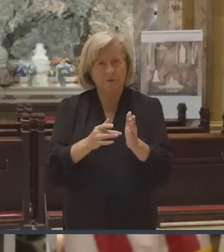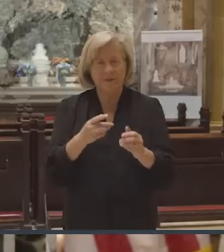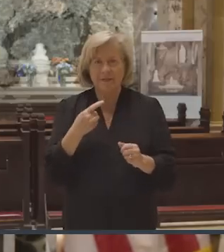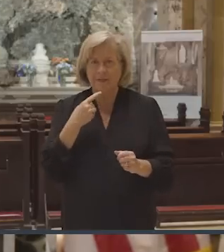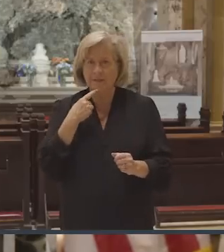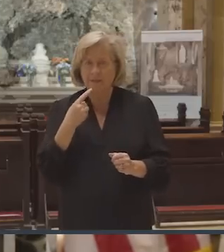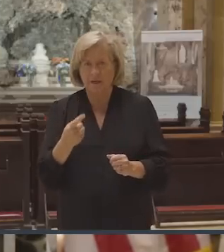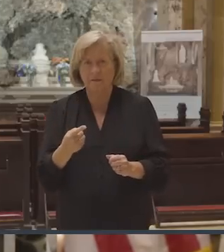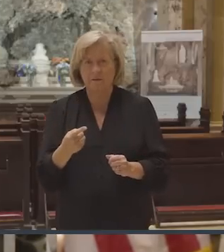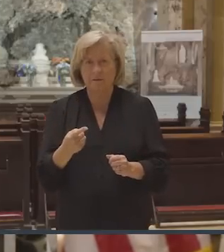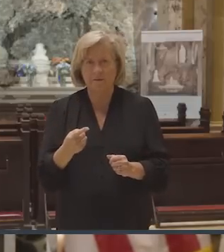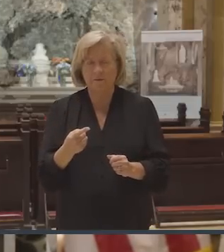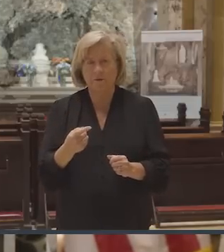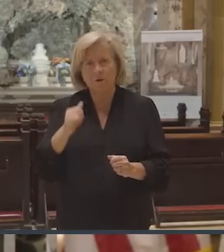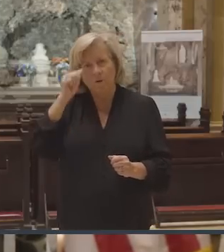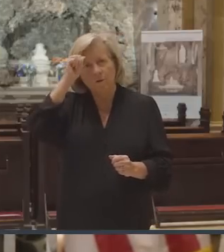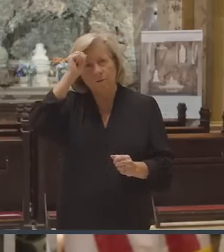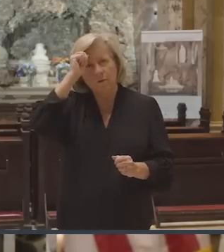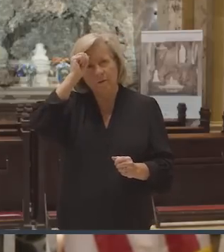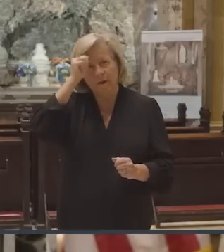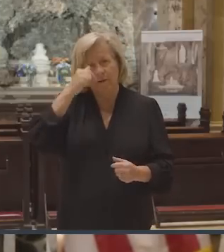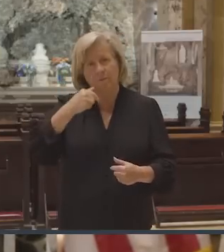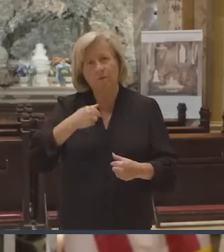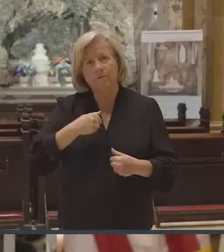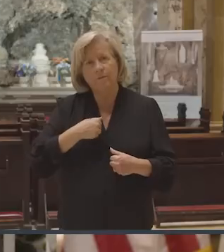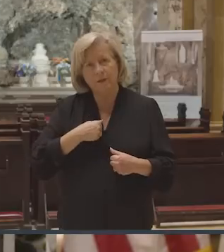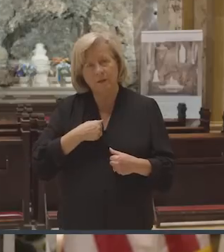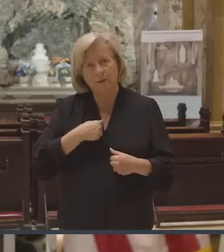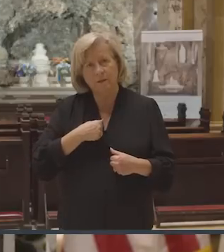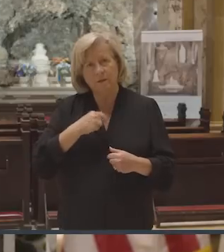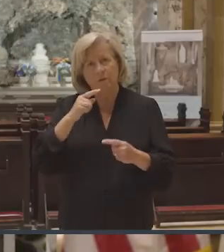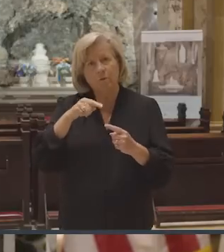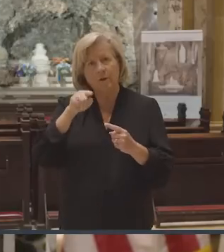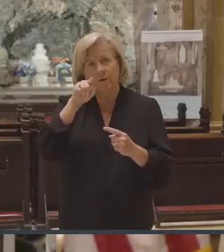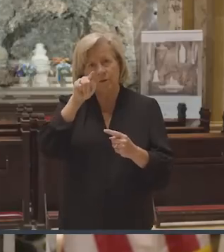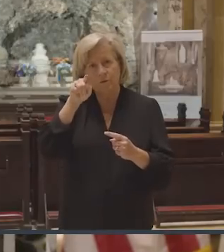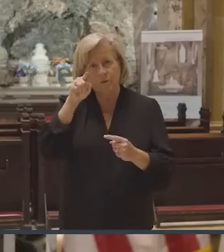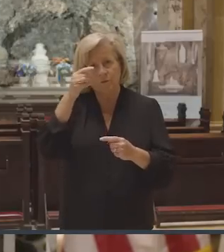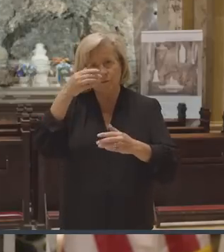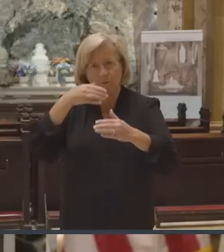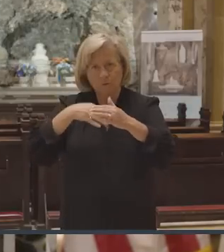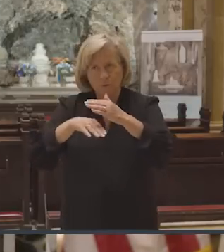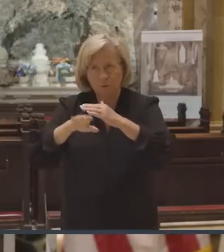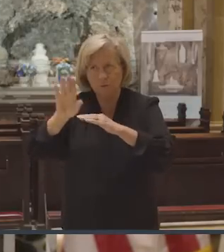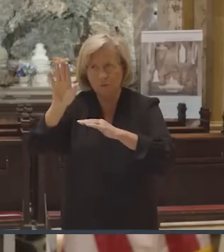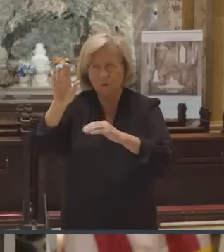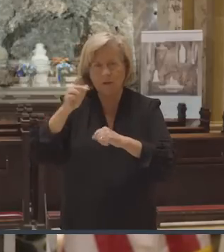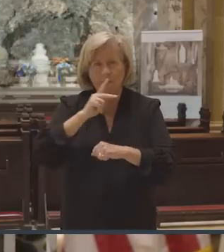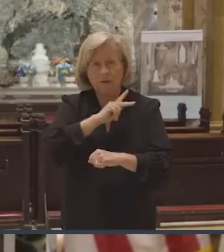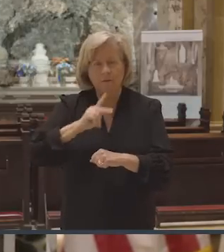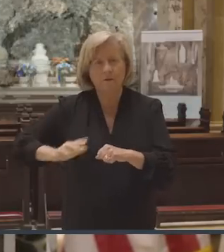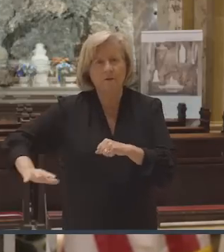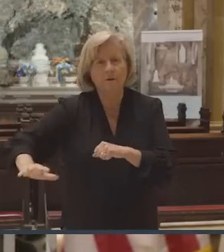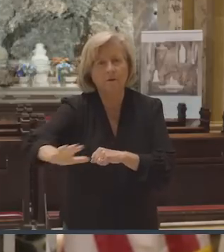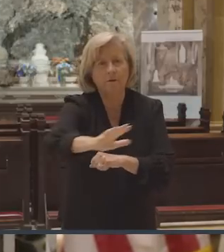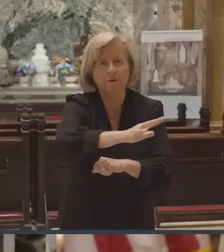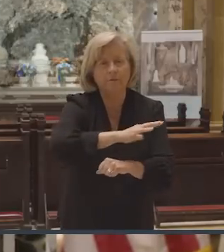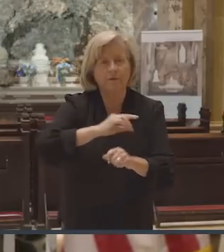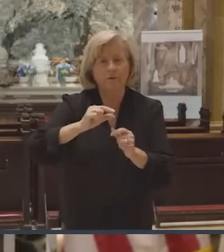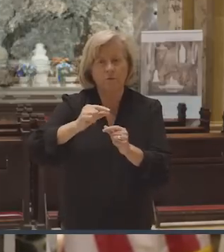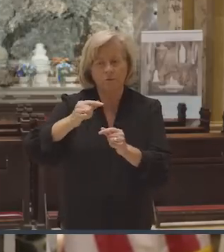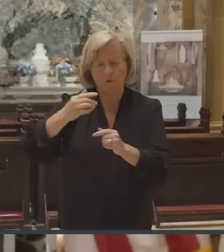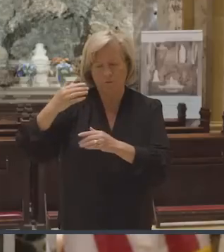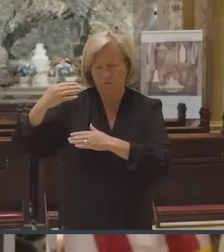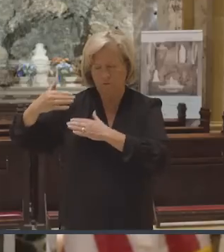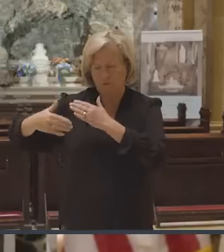says to him, remember me. When you come into your kingdom, these words passed down through